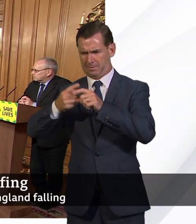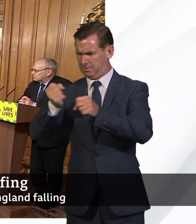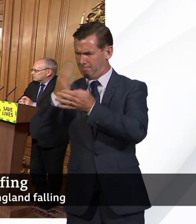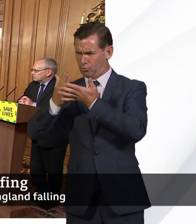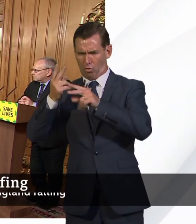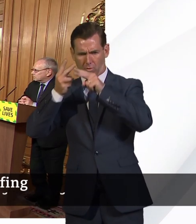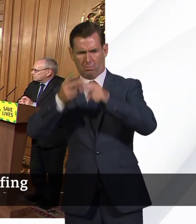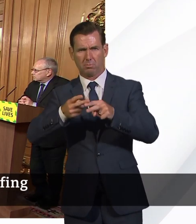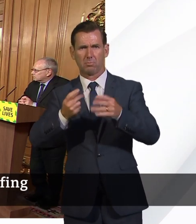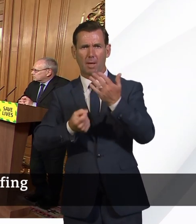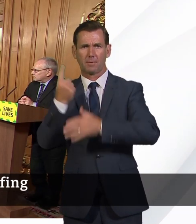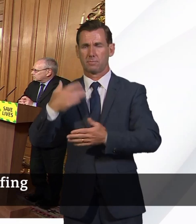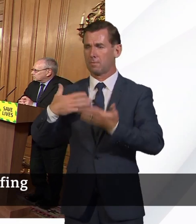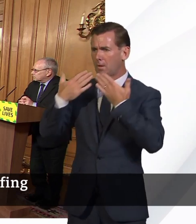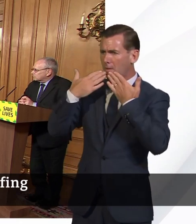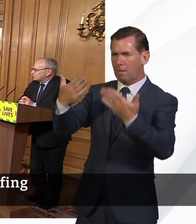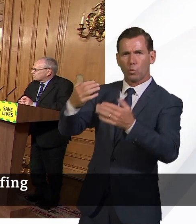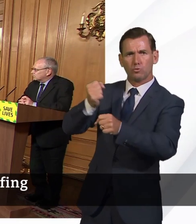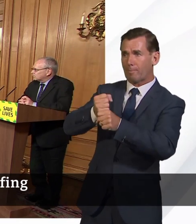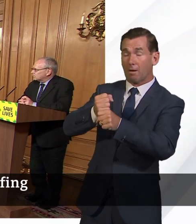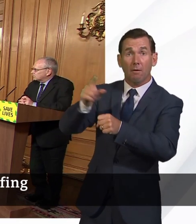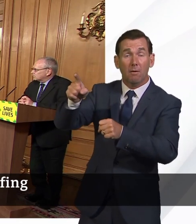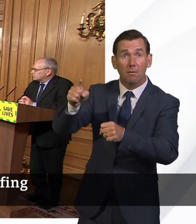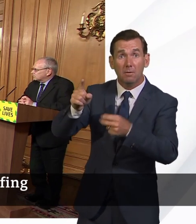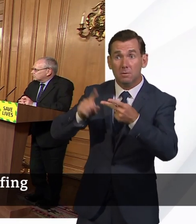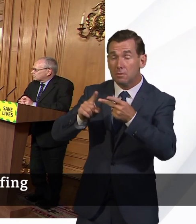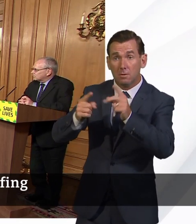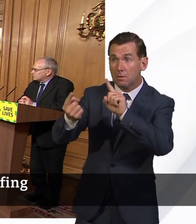very much. Gemma, thank you for that. And sorry, did you want to come back in?